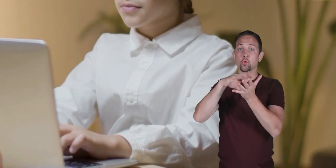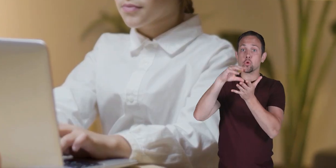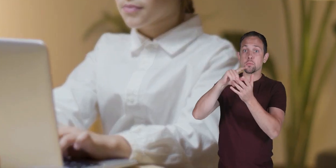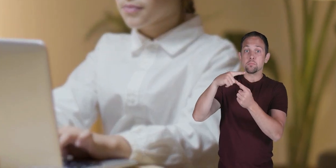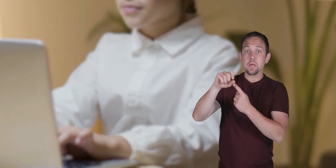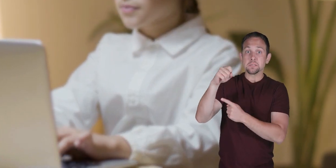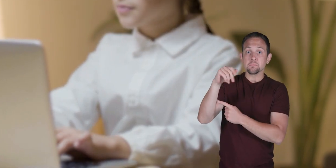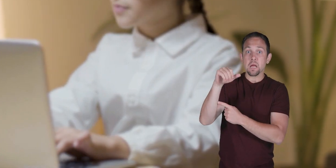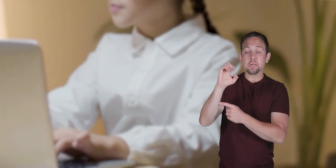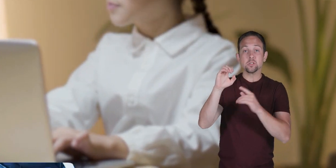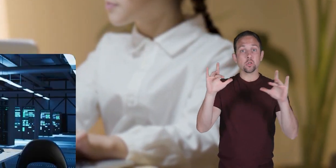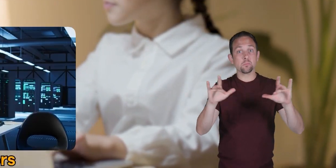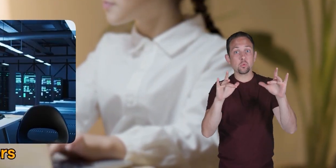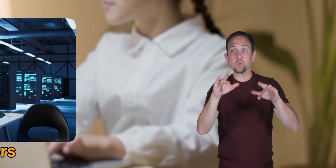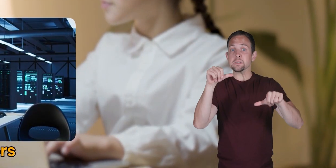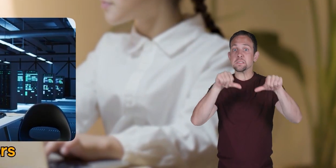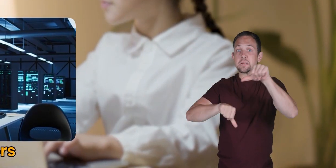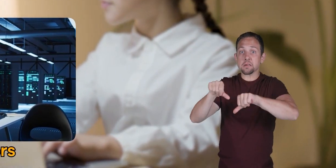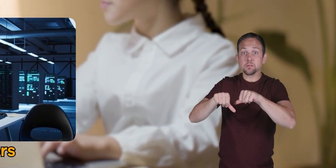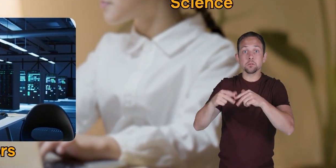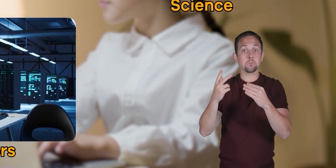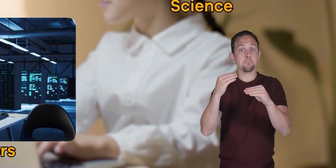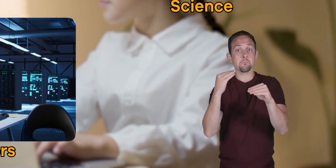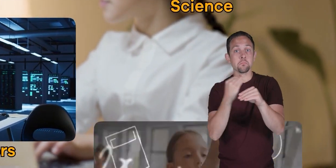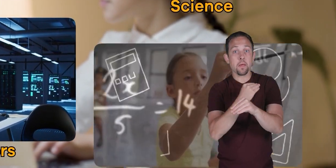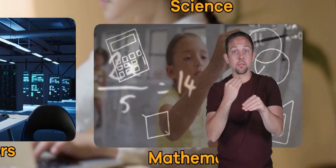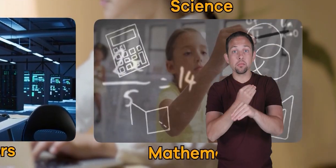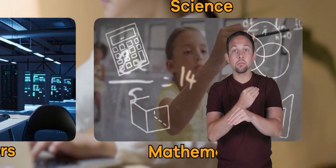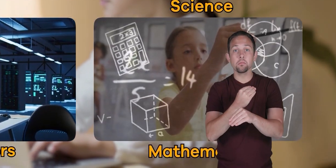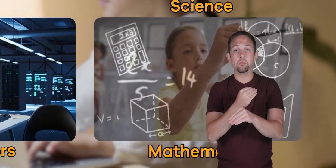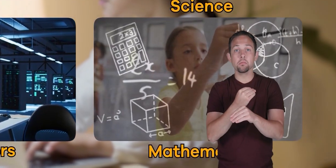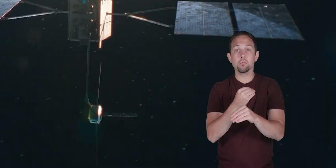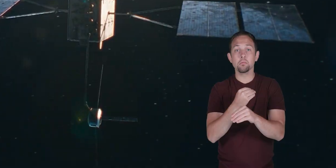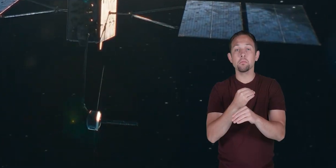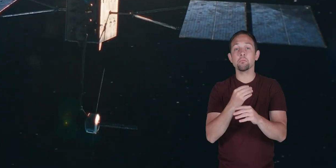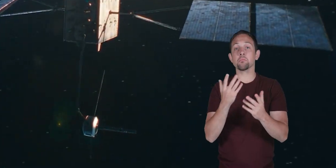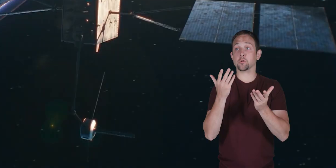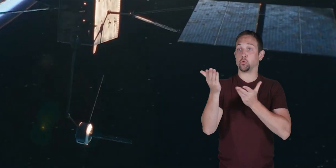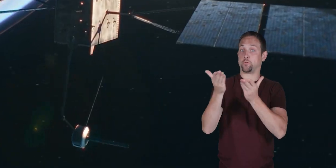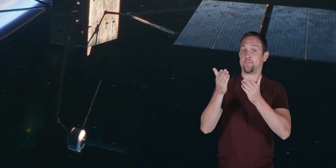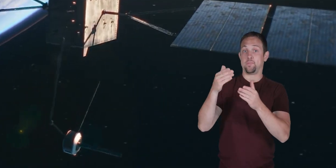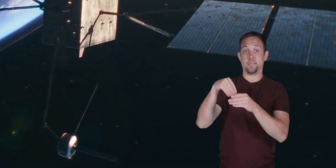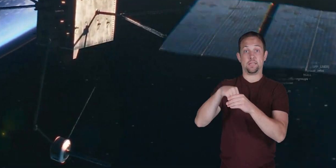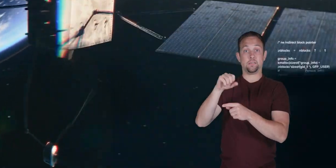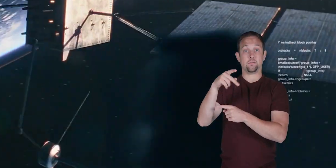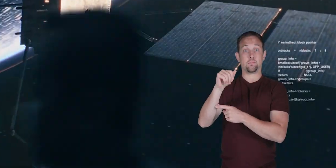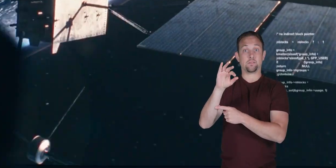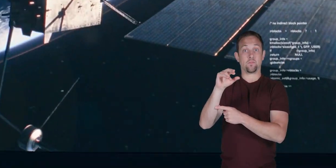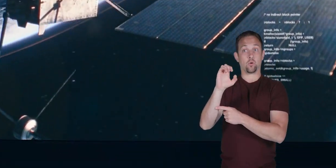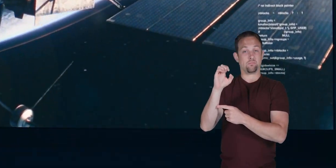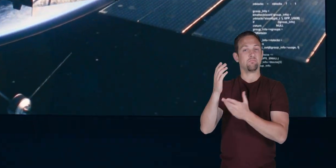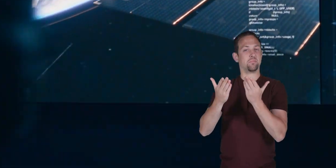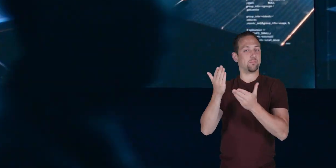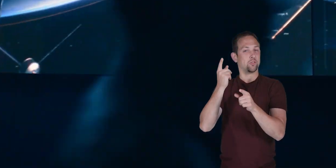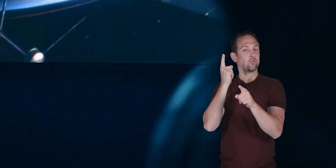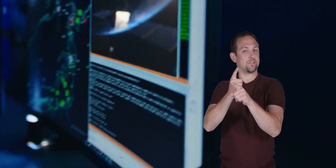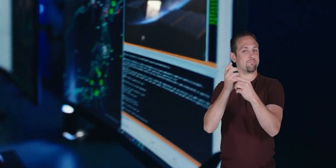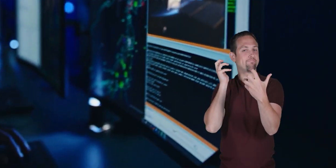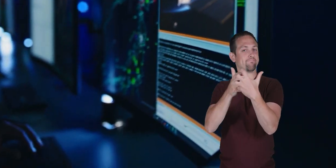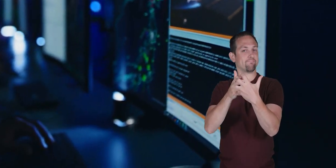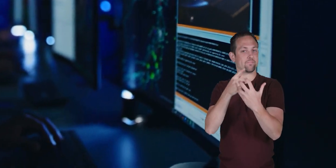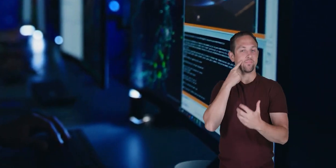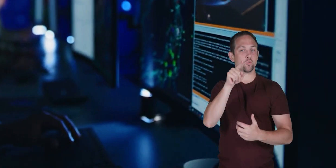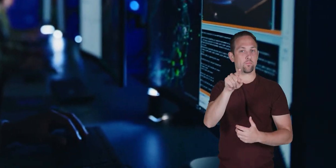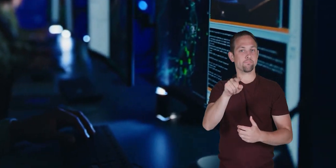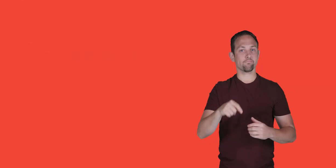learning about space computers science and math serving in the Space Force could be the right career for